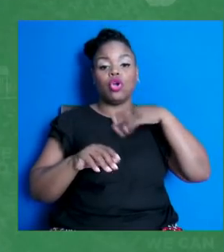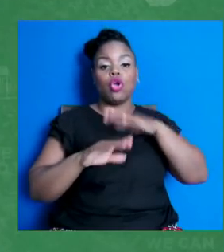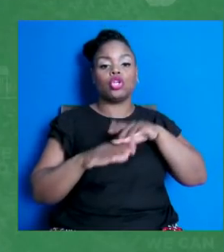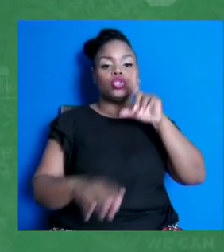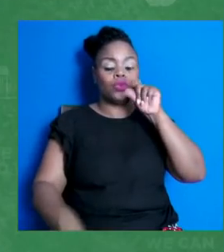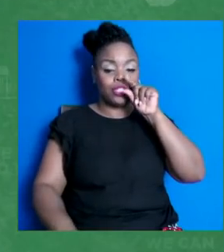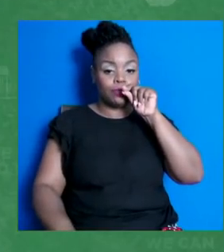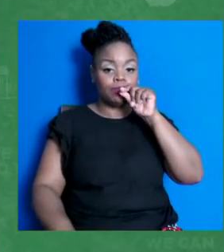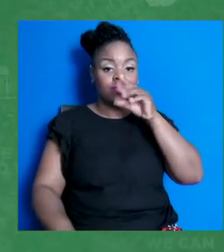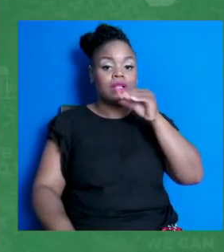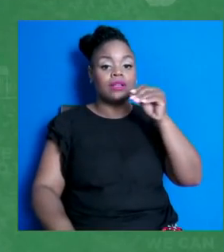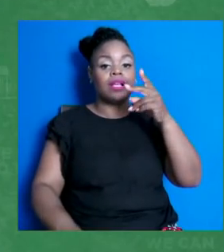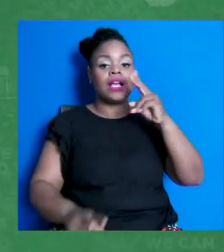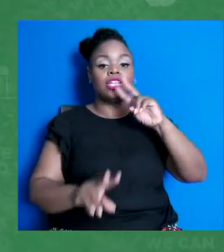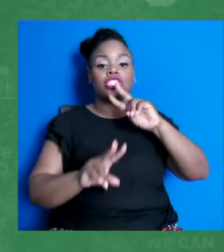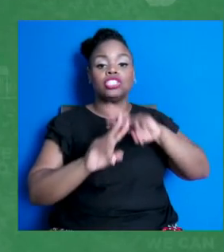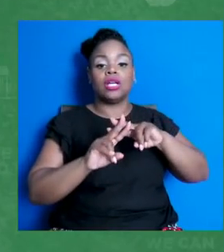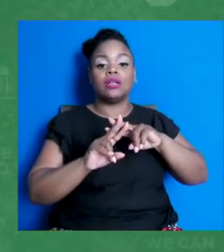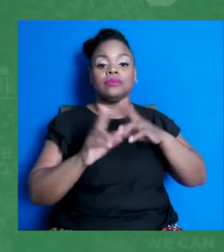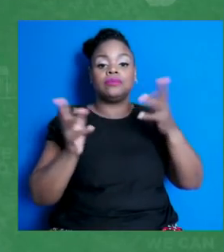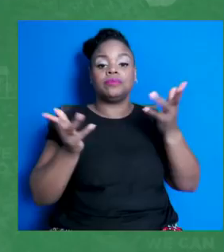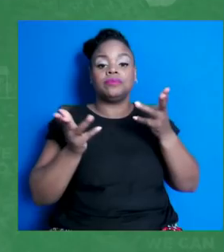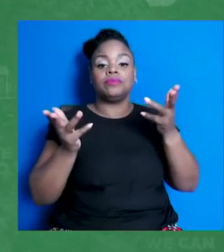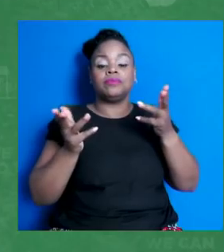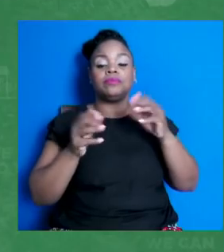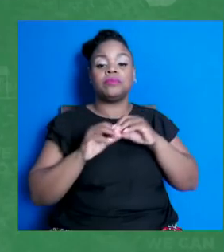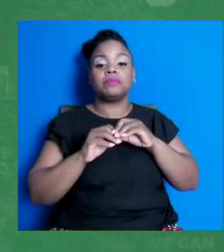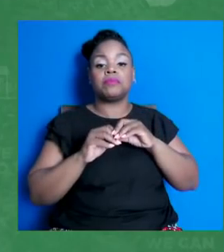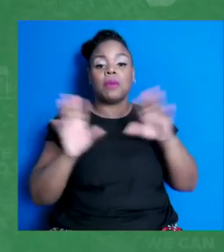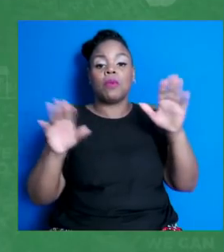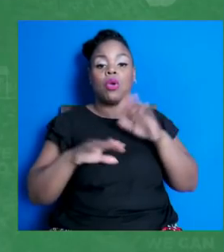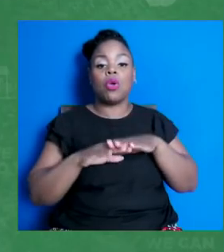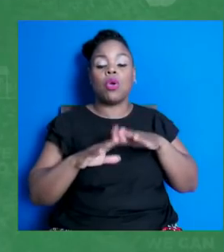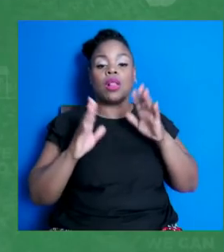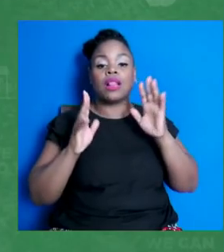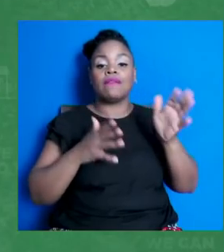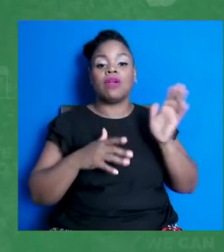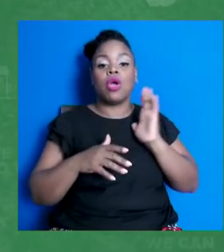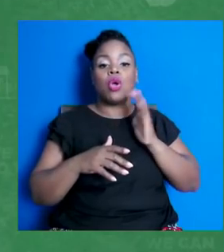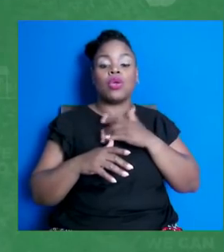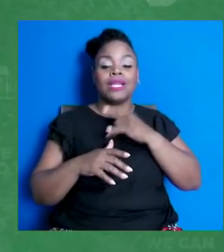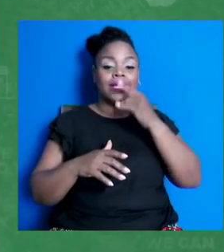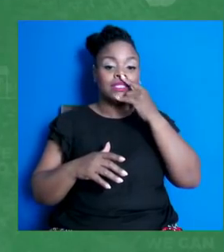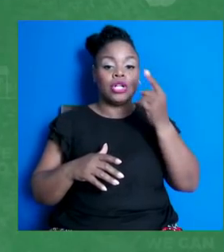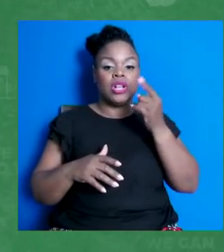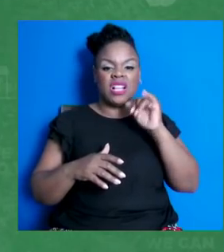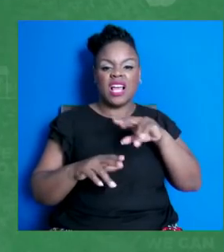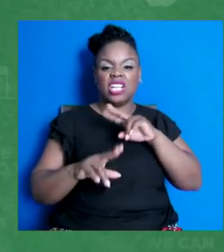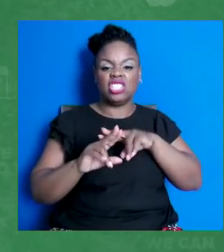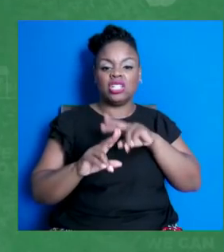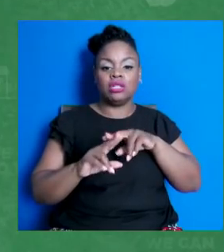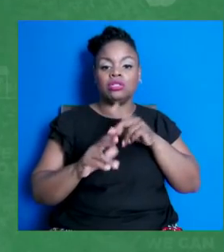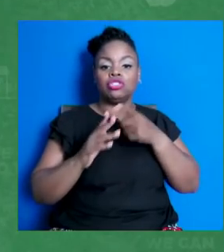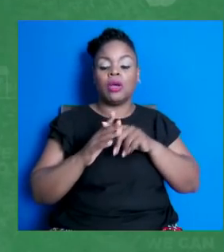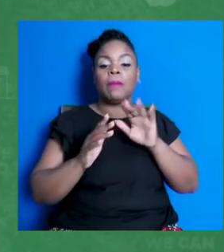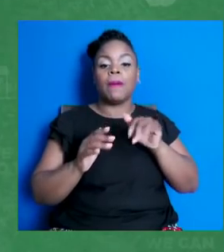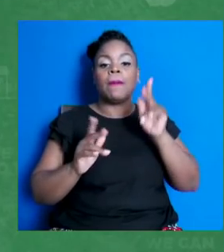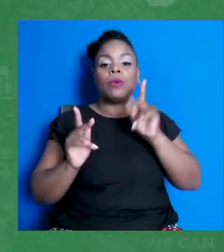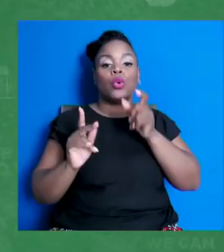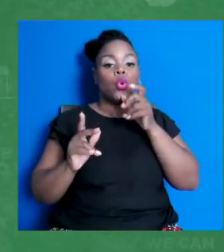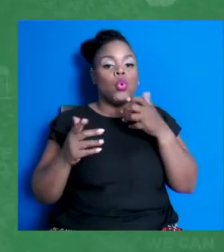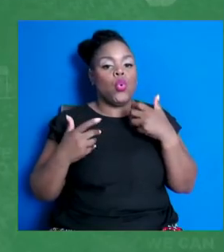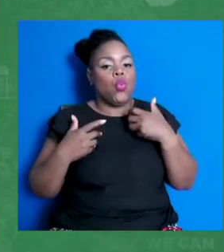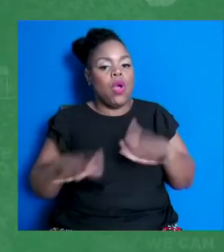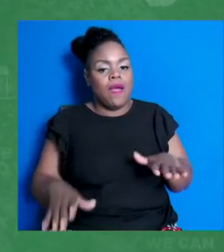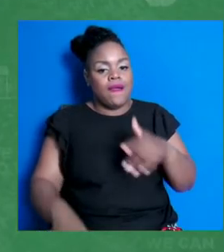hashtag leave our kids alone. So it was started by those who did not want vaccinate their children. But I was so inspired because